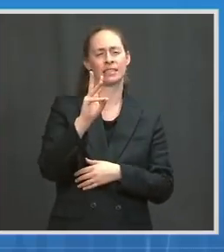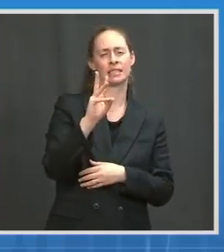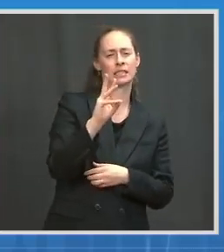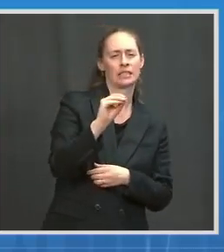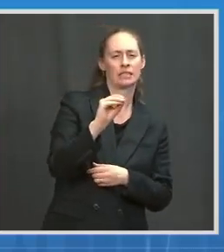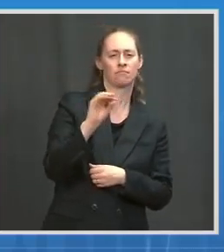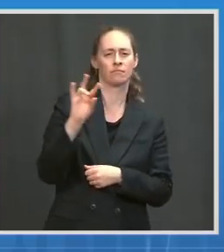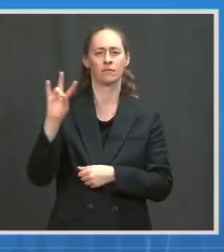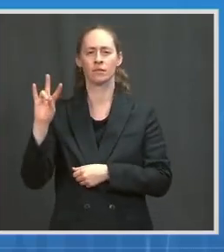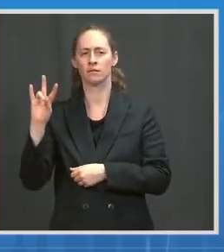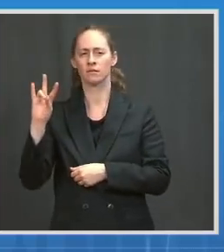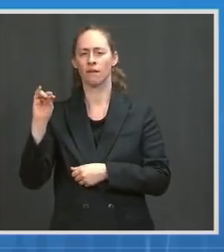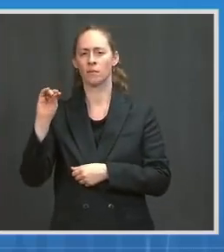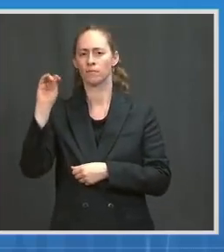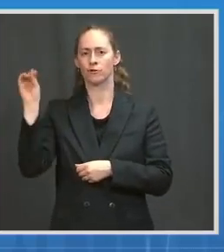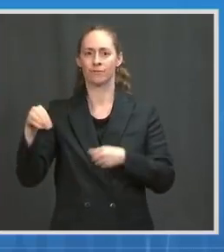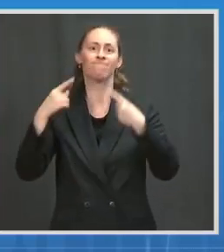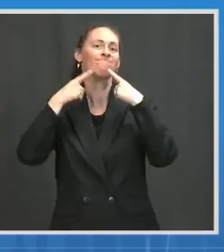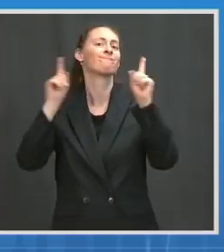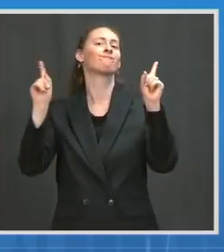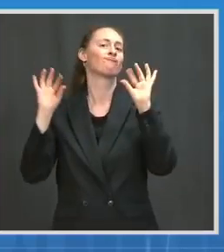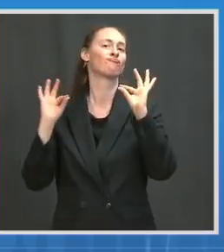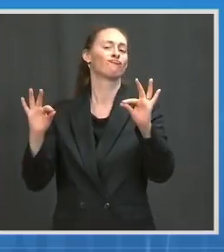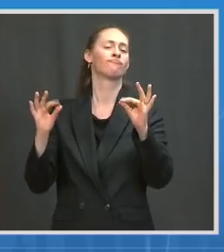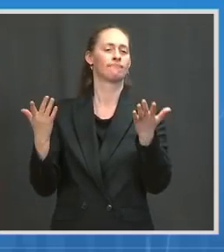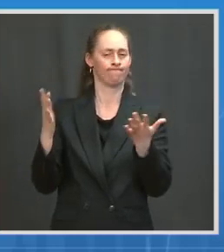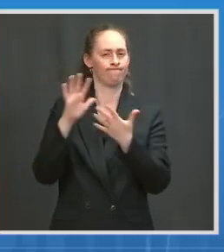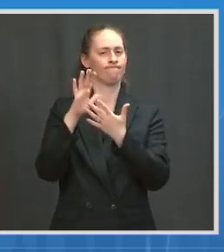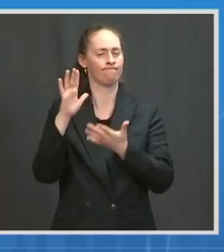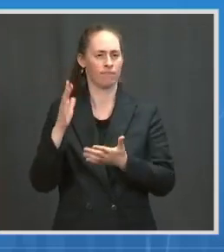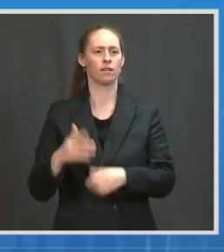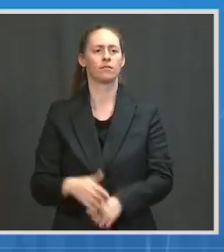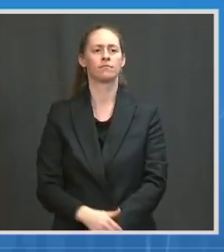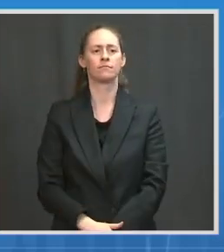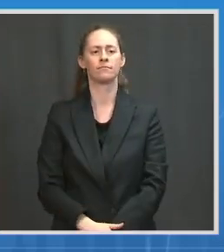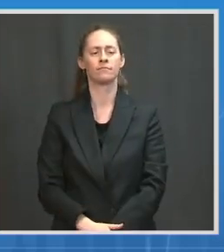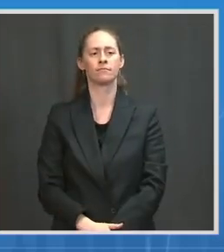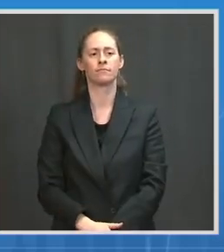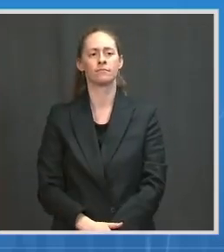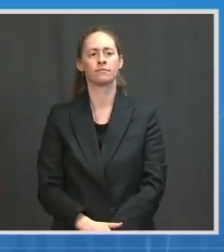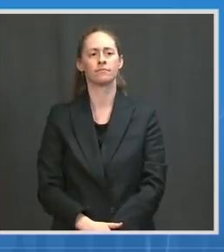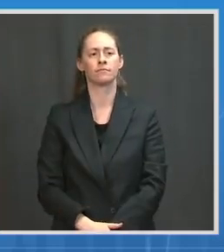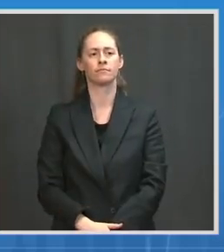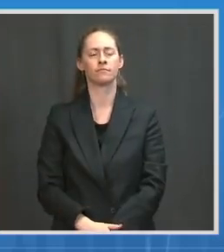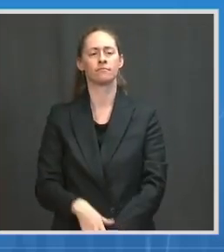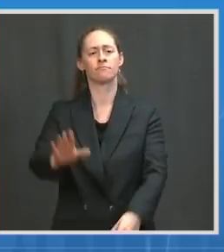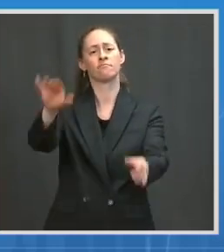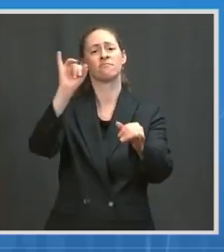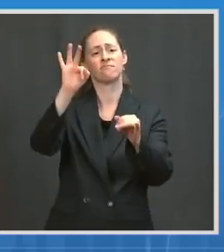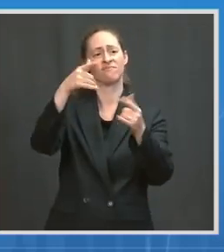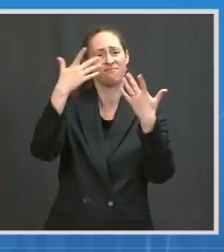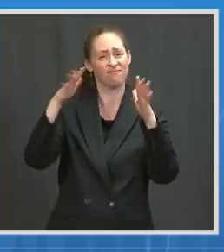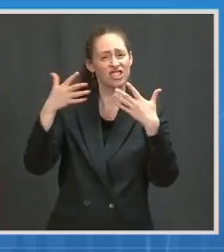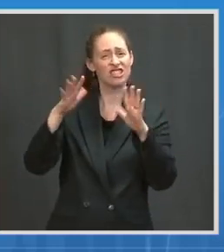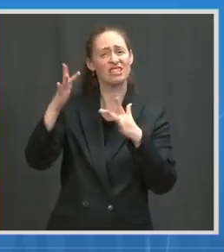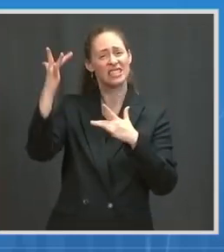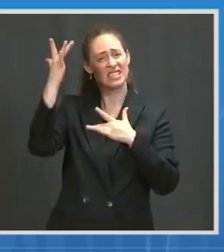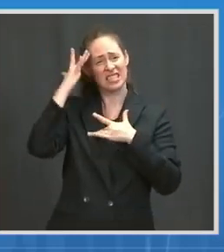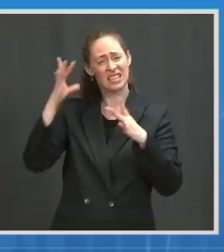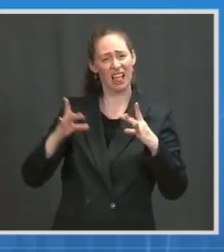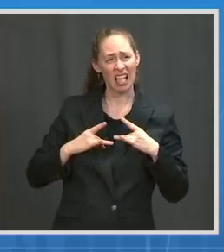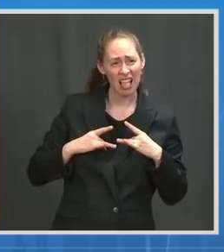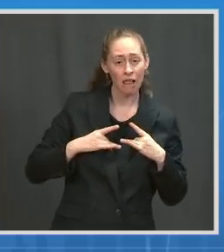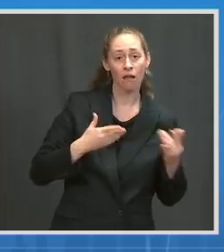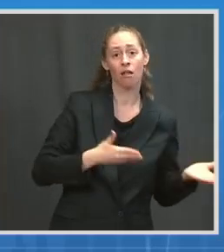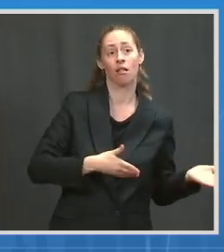against advanced disease in the form of hospitalization and death. And then you have homegrown